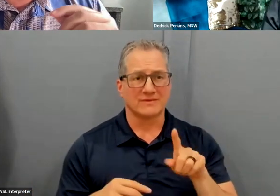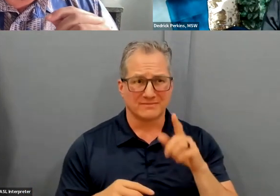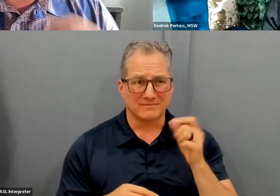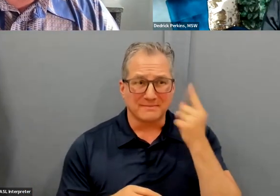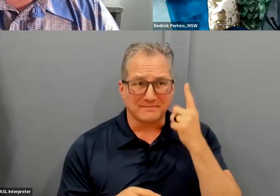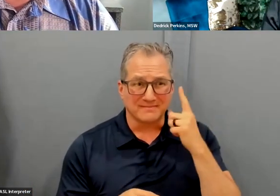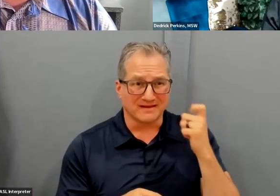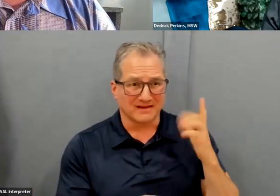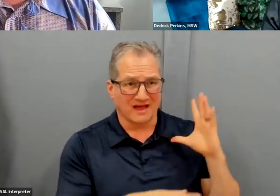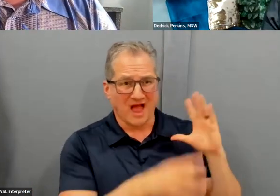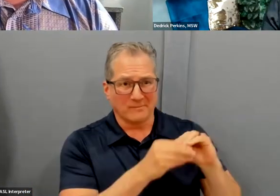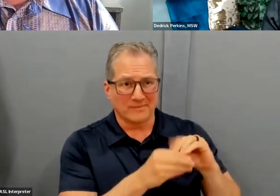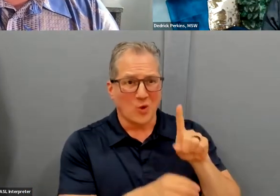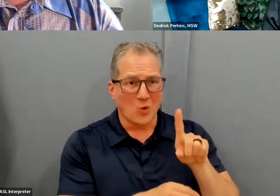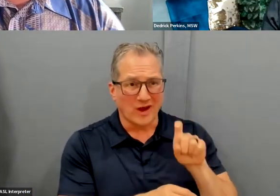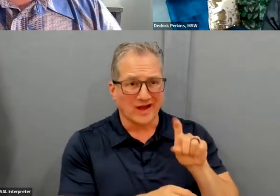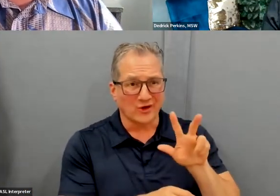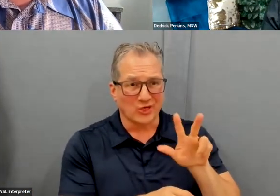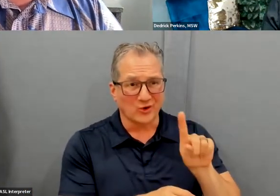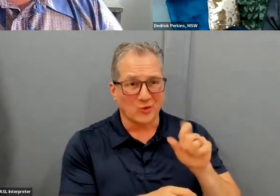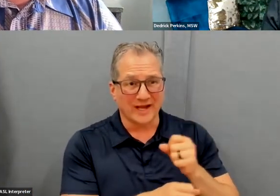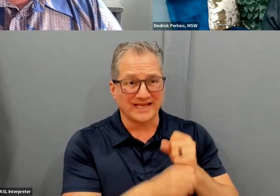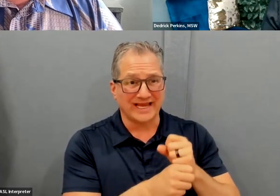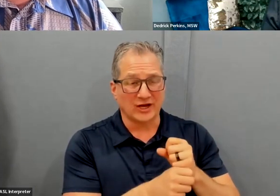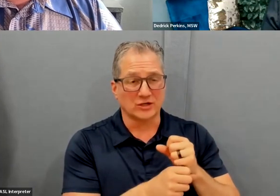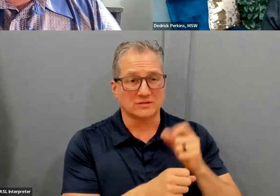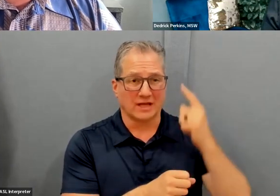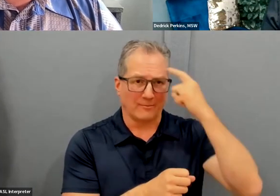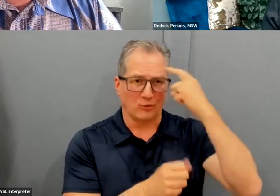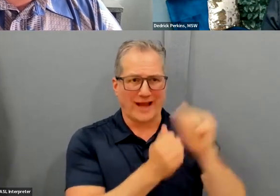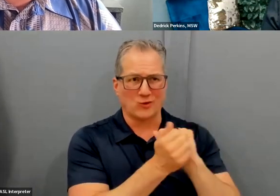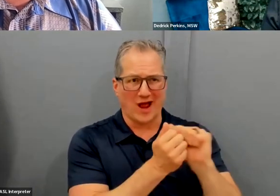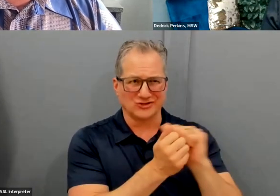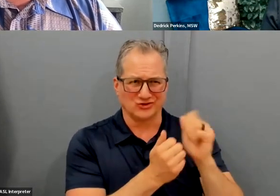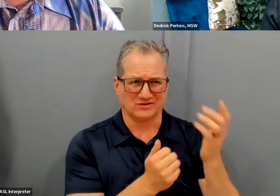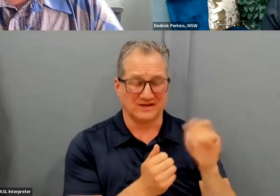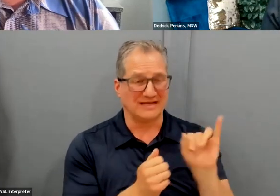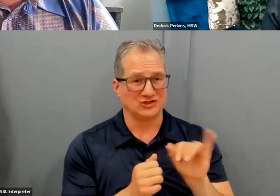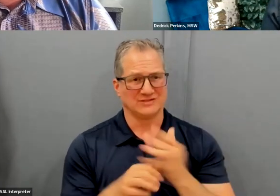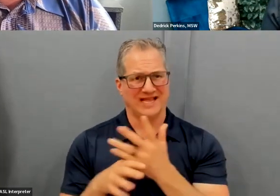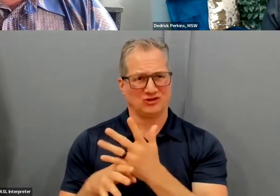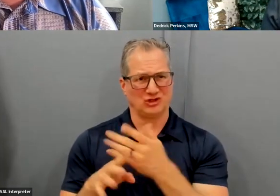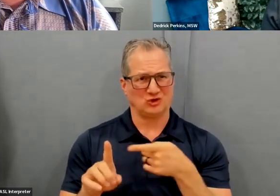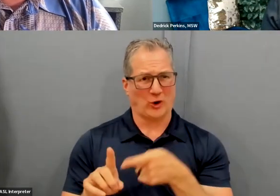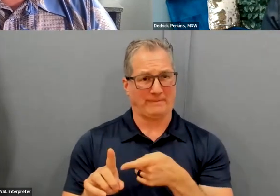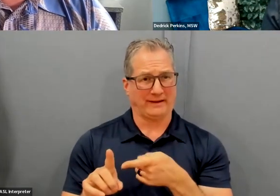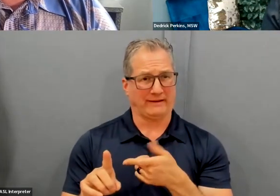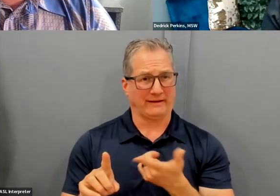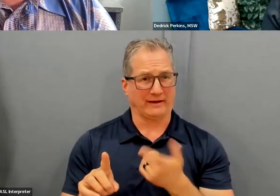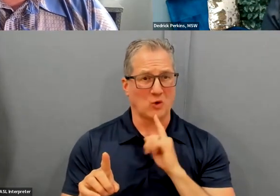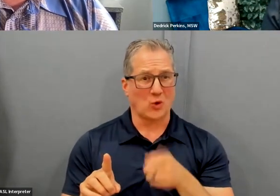of brainwashing, where the Germans, during World War II, only attempt